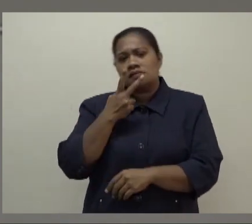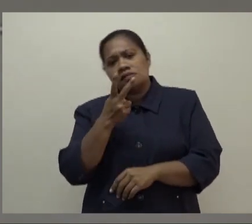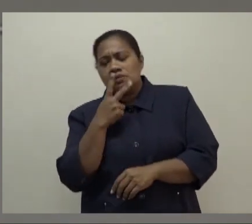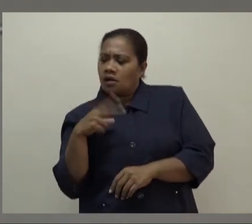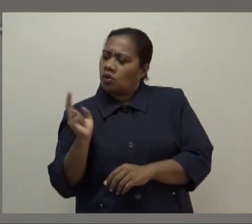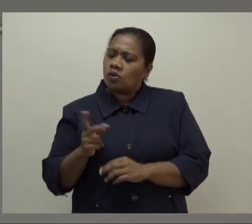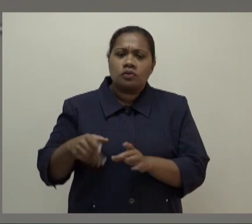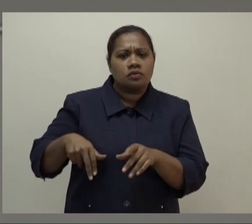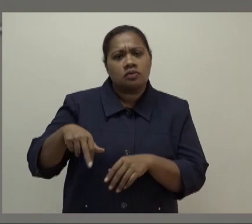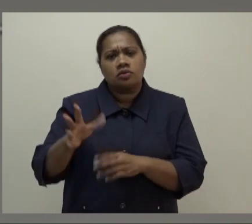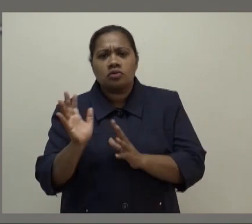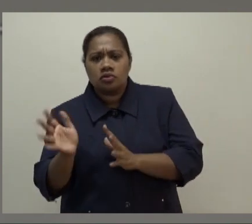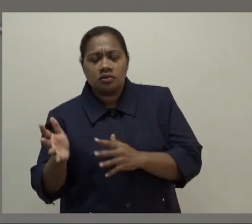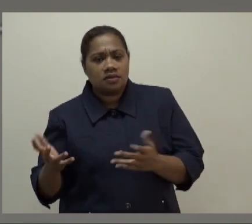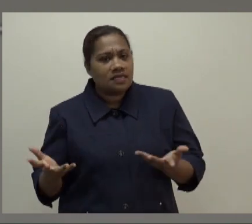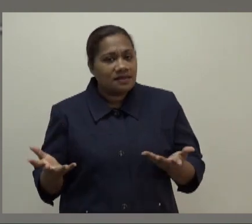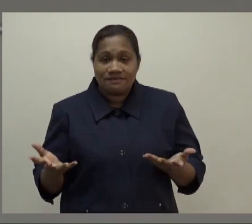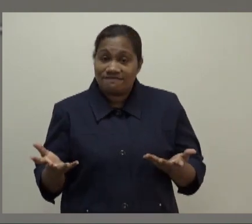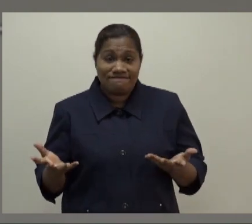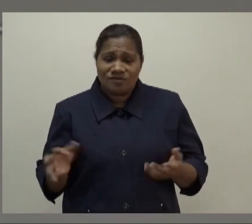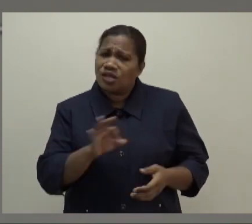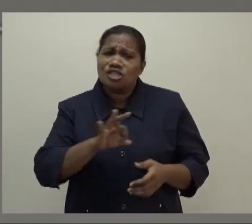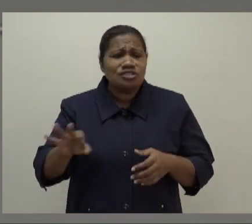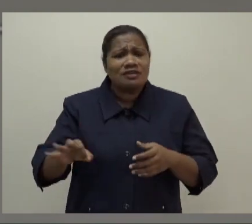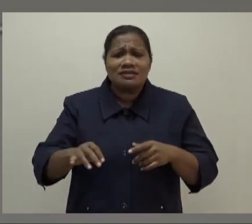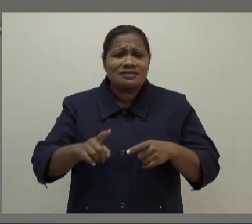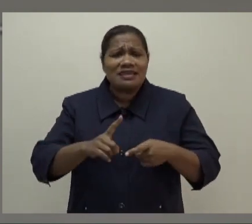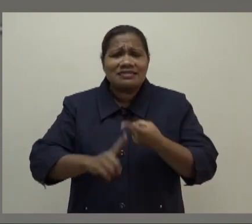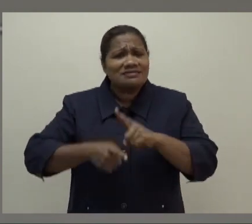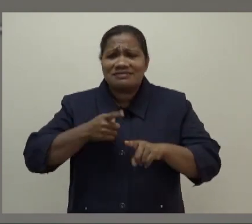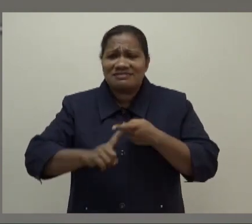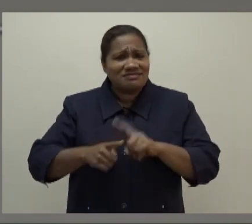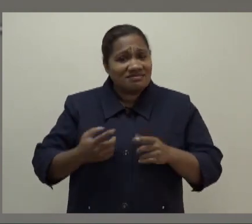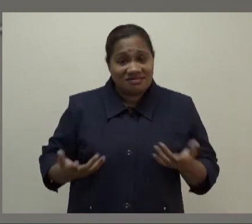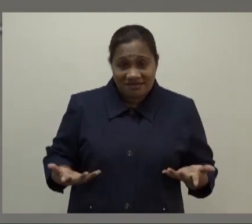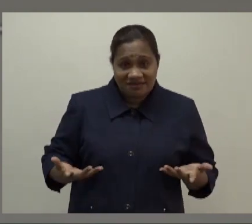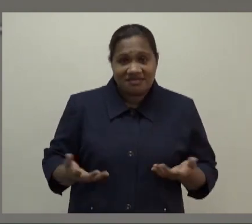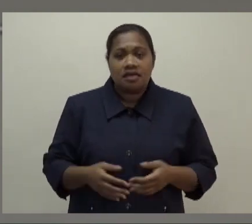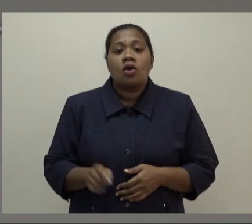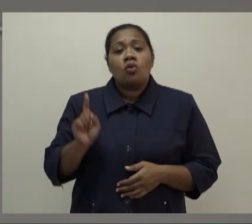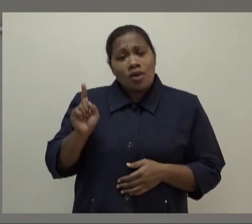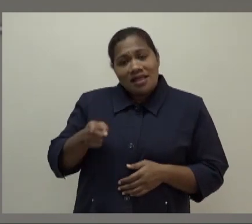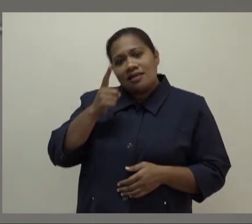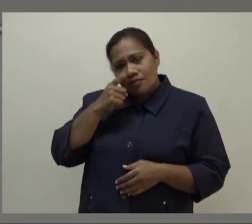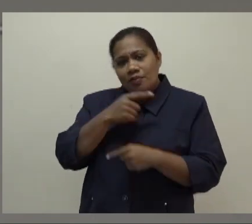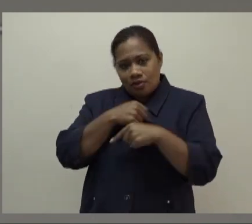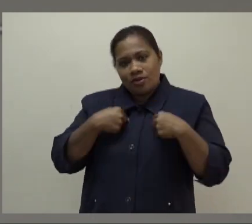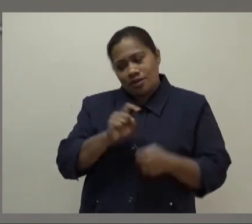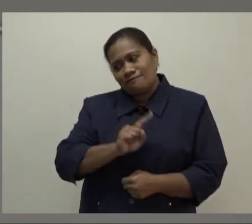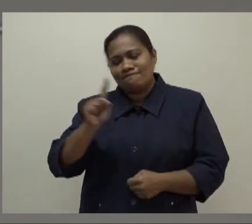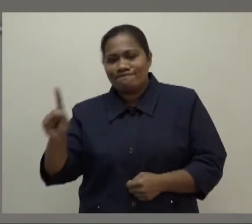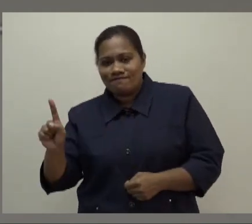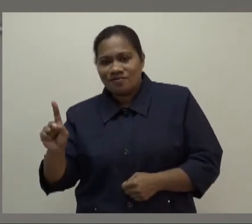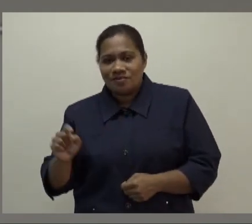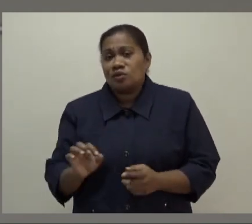Obviously, it's not a physical activity or training run. So those are the people that we have to deal with and every situation